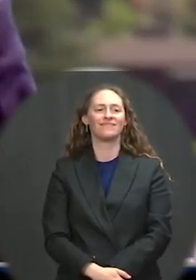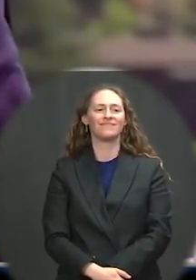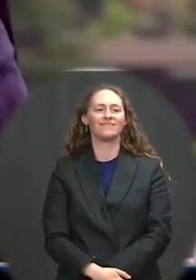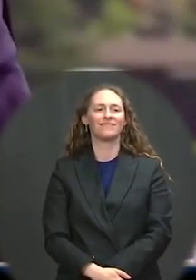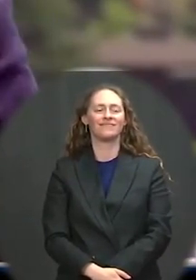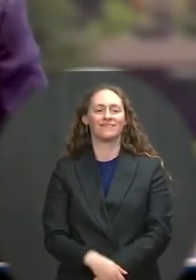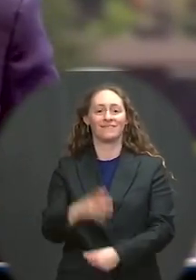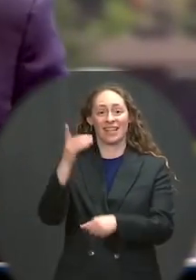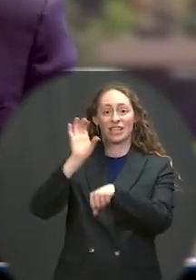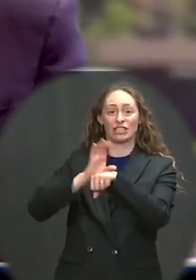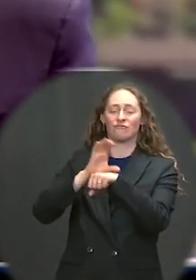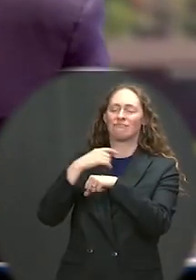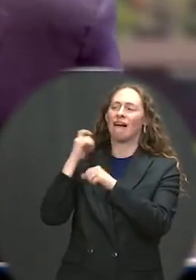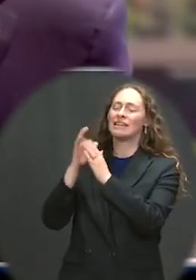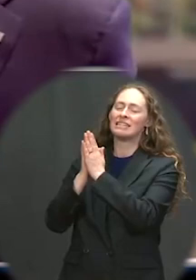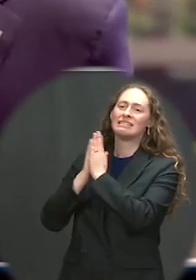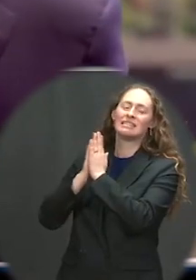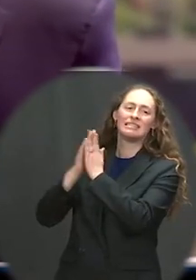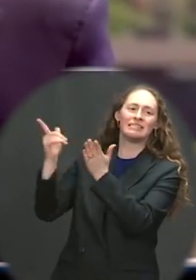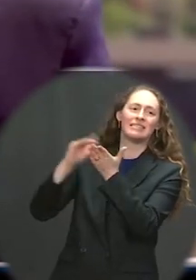You all think I'm kidding. I'm not.